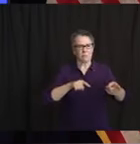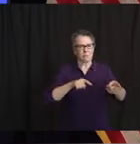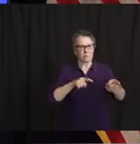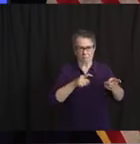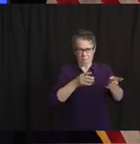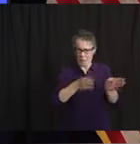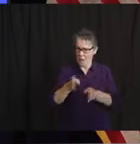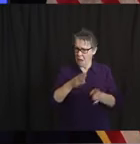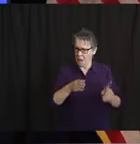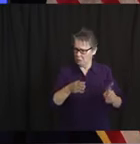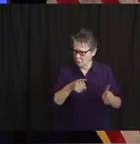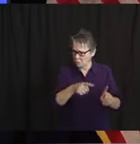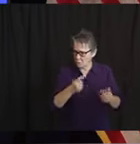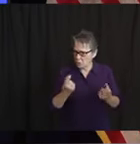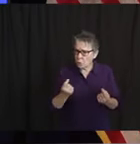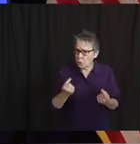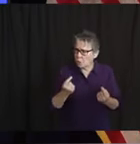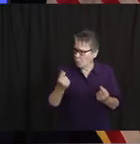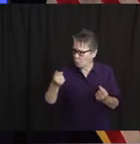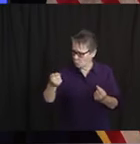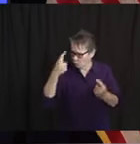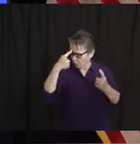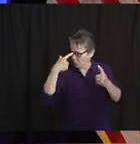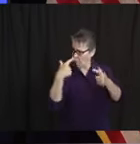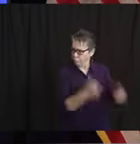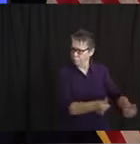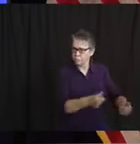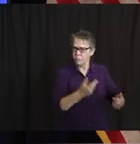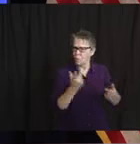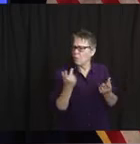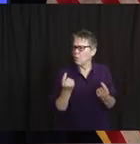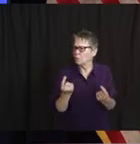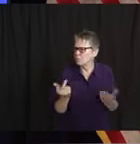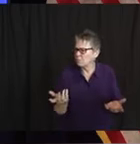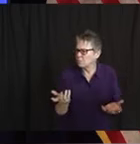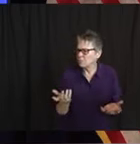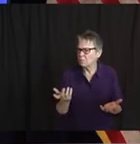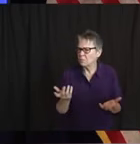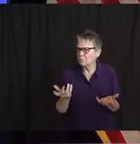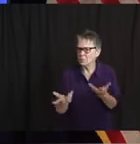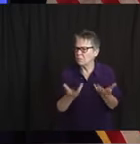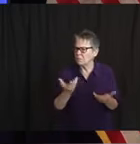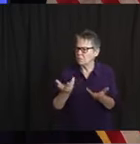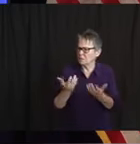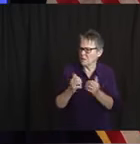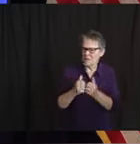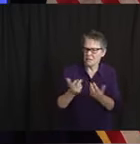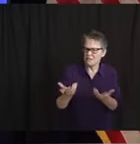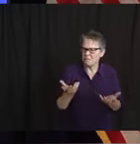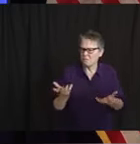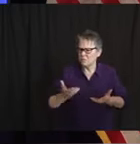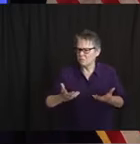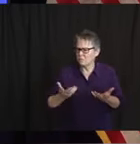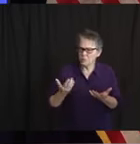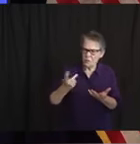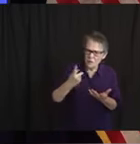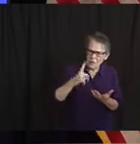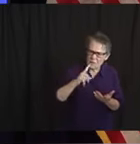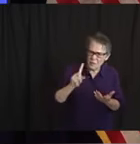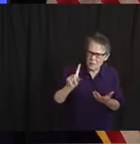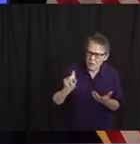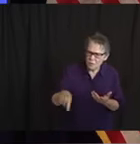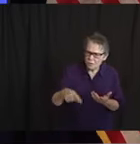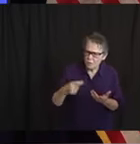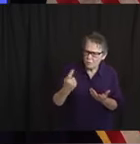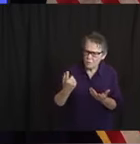chart the course with the guidelines for their plans, or is there anything you're considering from their plans, or is it kind of just set in stone,